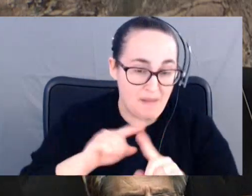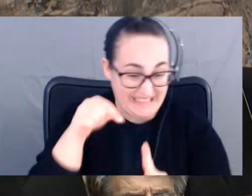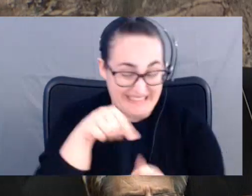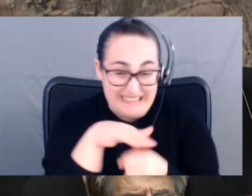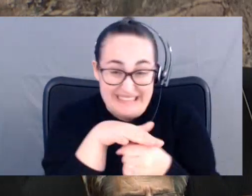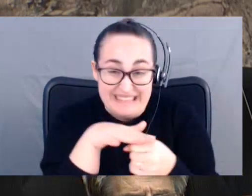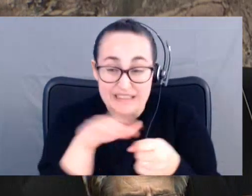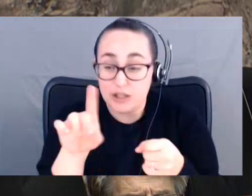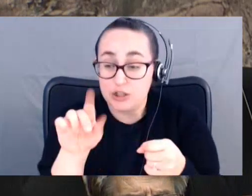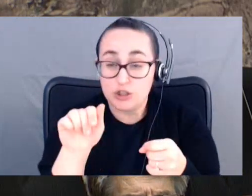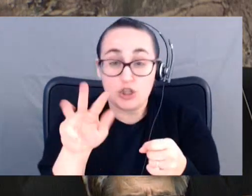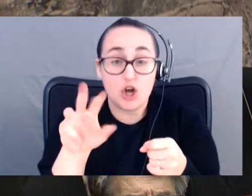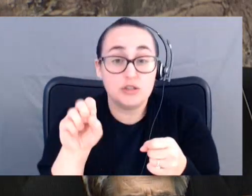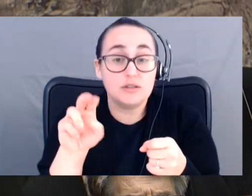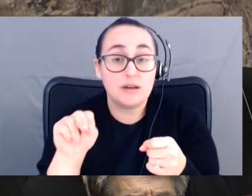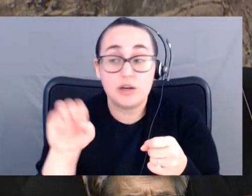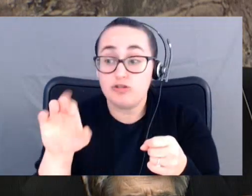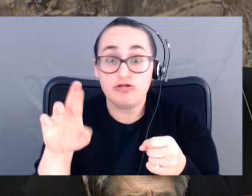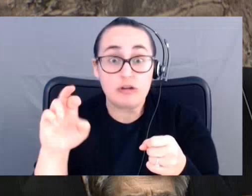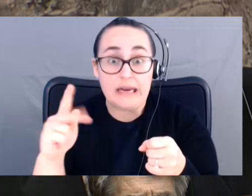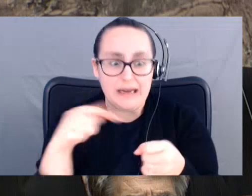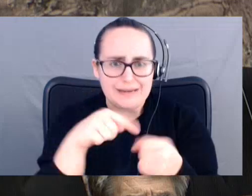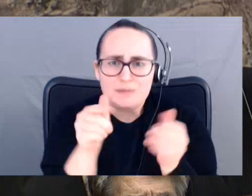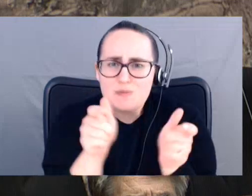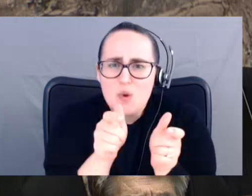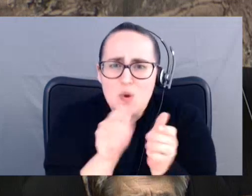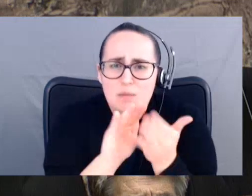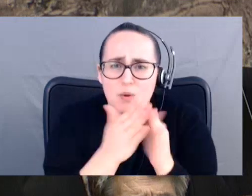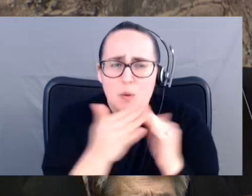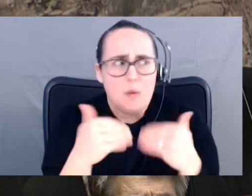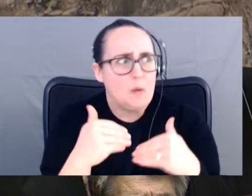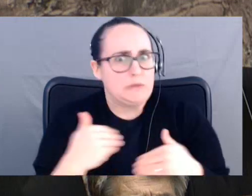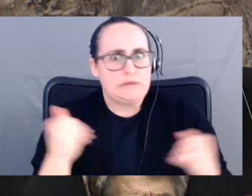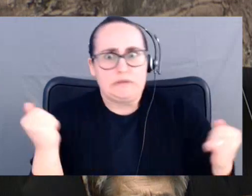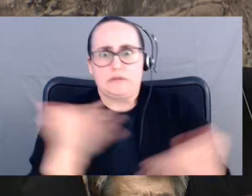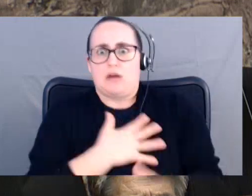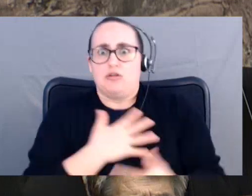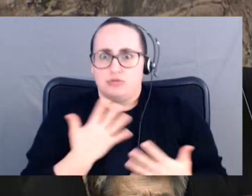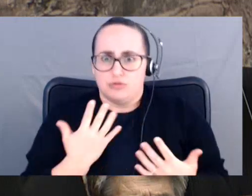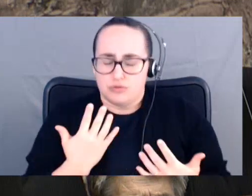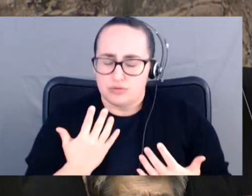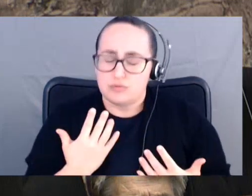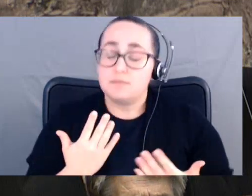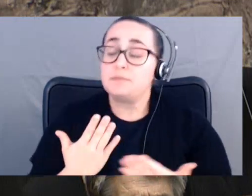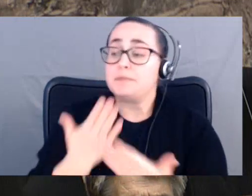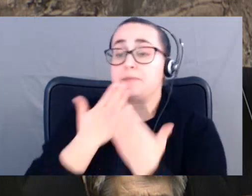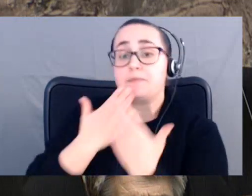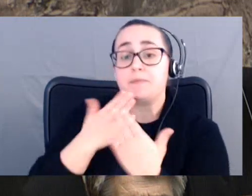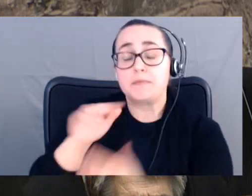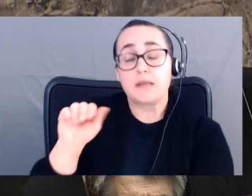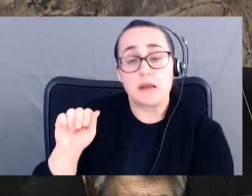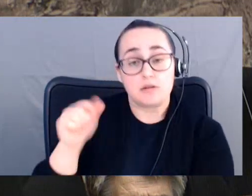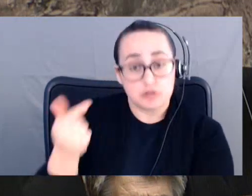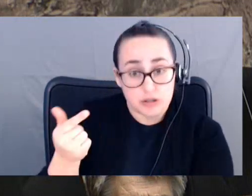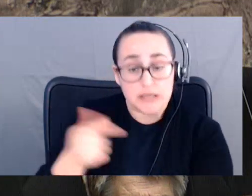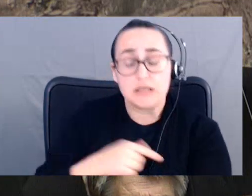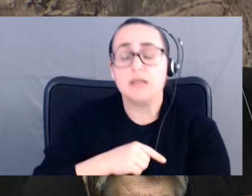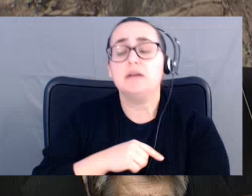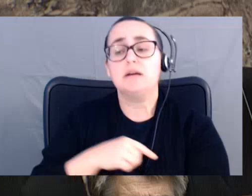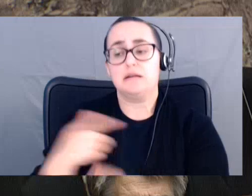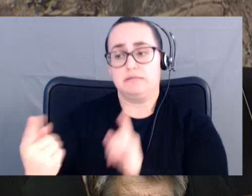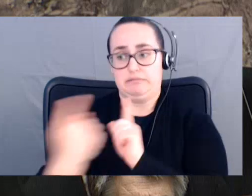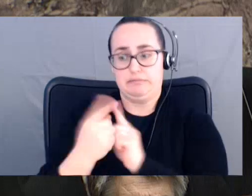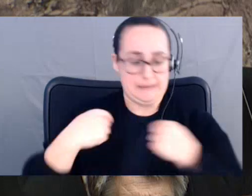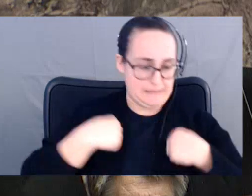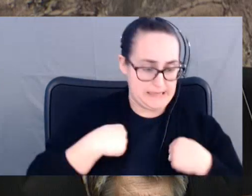scary. I do, though, want to thank the Attorney General and the Minister of Public Safety for meeting with myself and the Mayor of Dawson Creek last week,